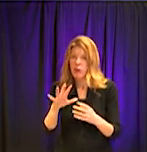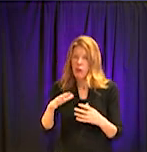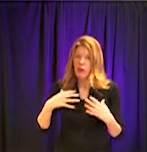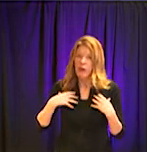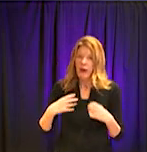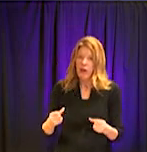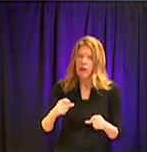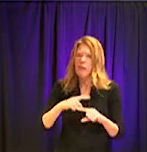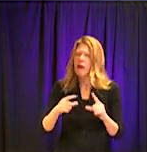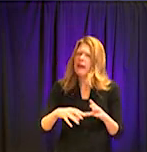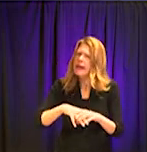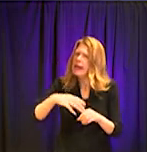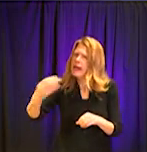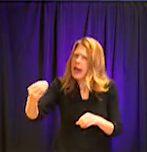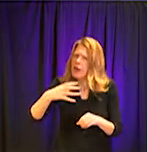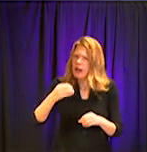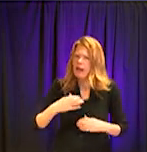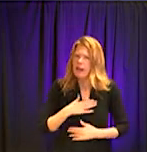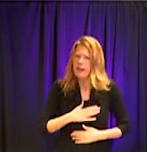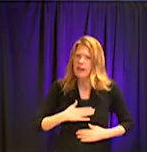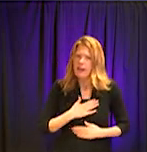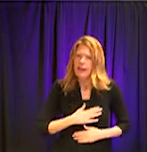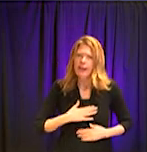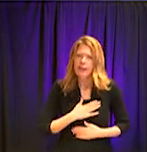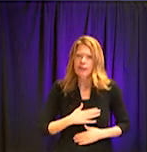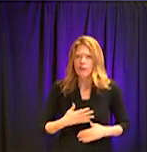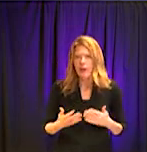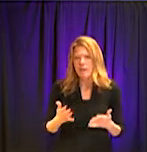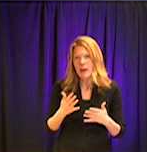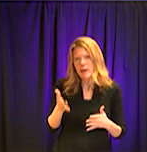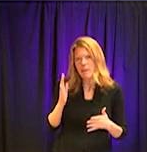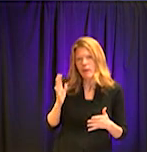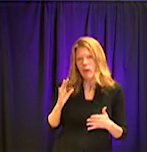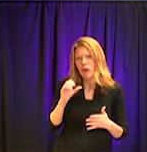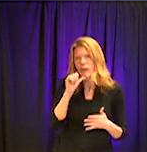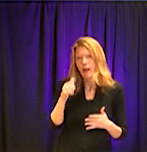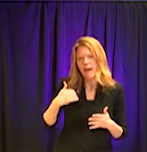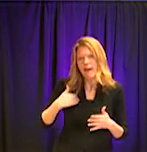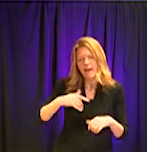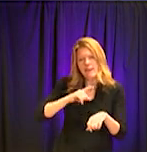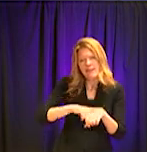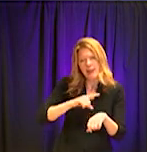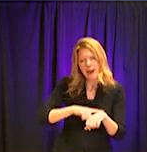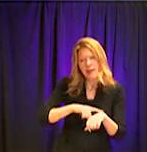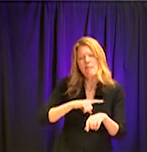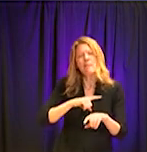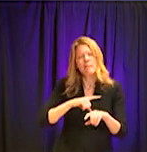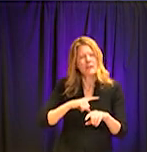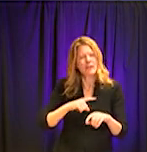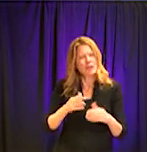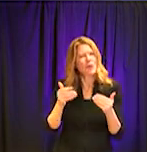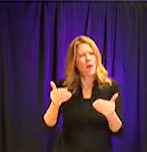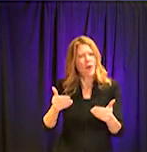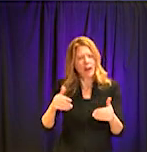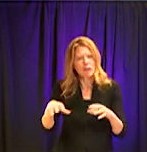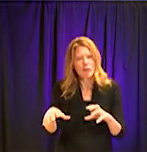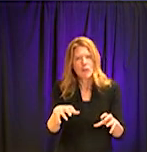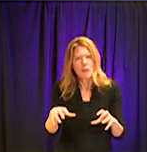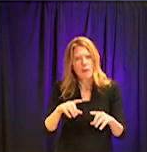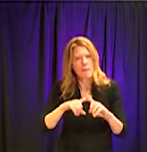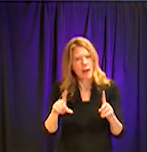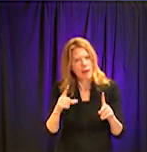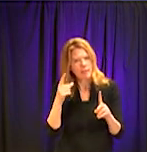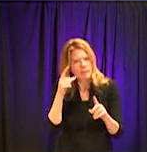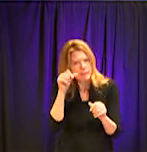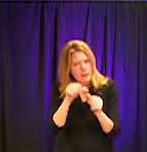things that you might not otherwise take the time to do, but to do them at a safe distance and to